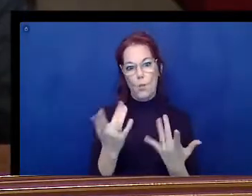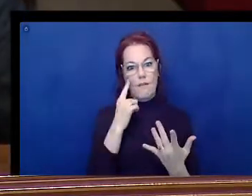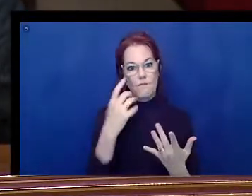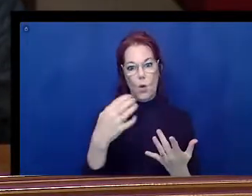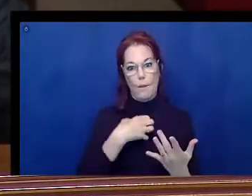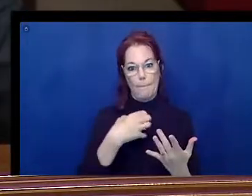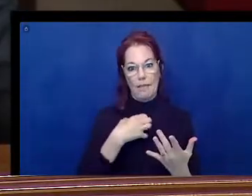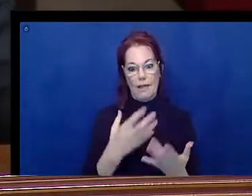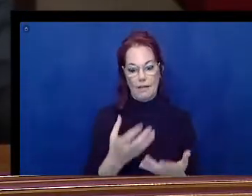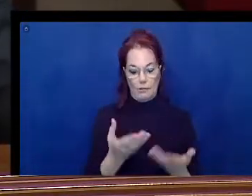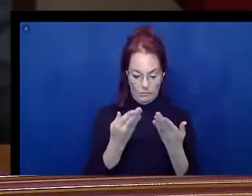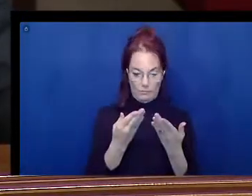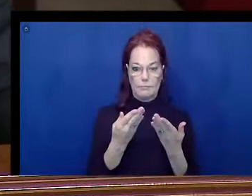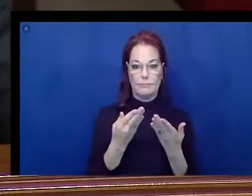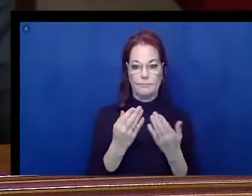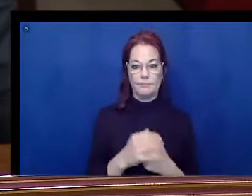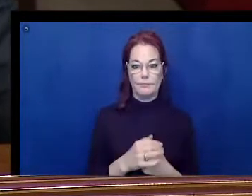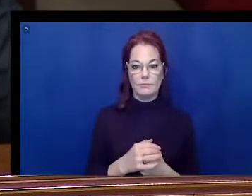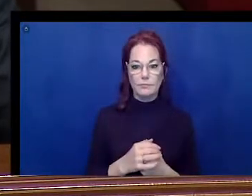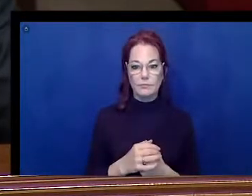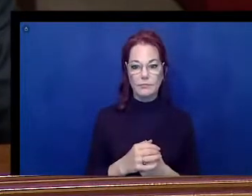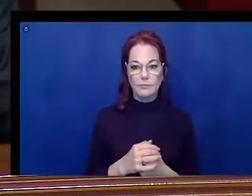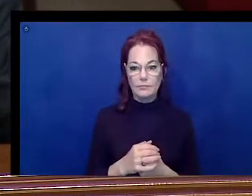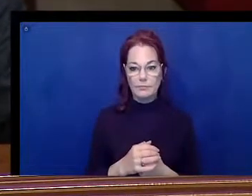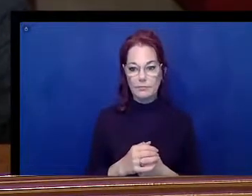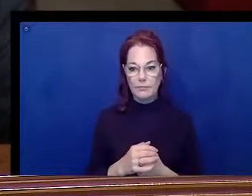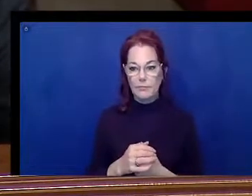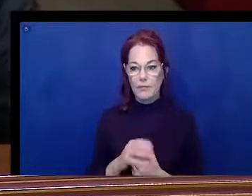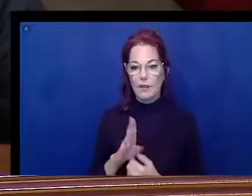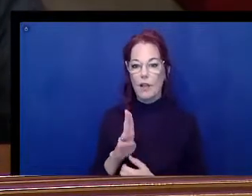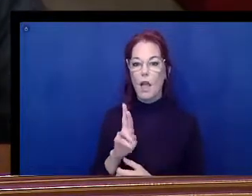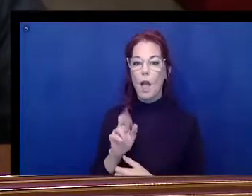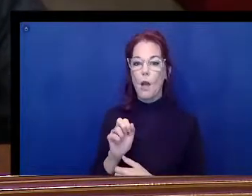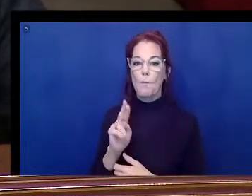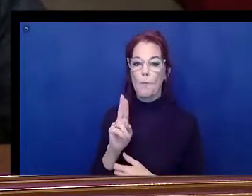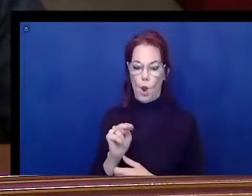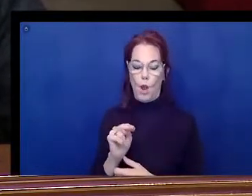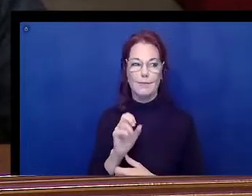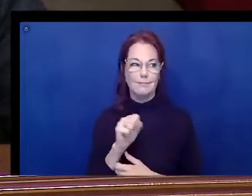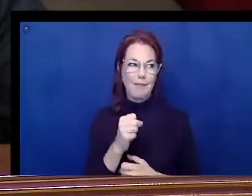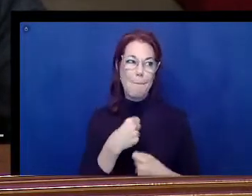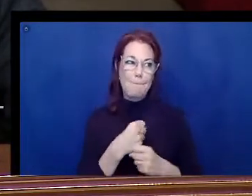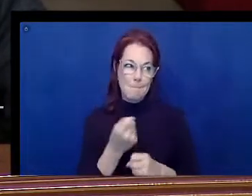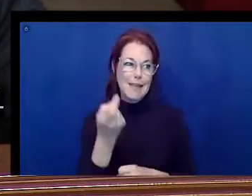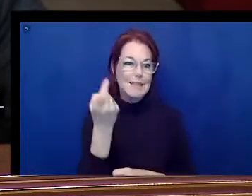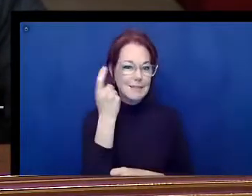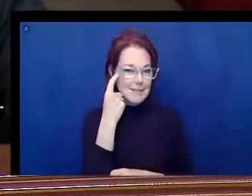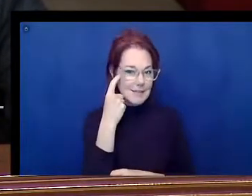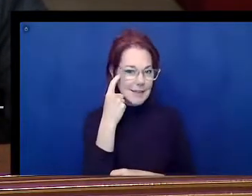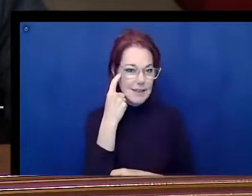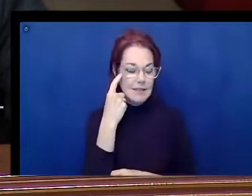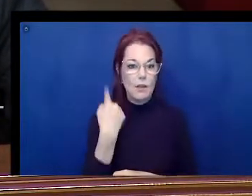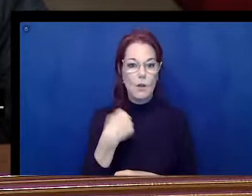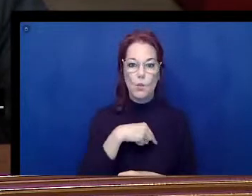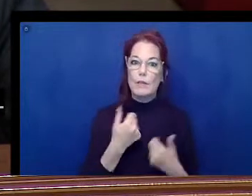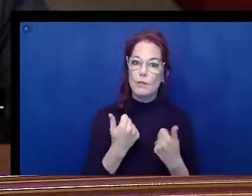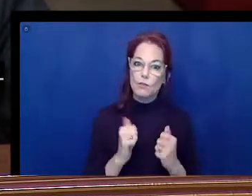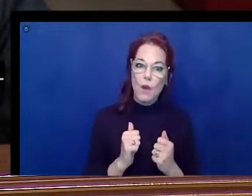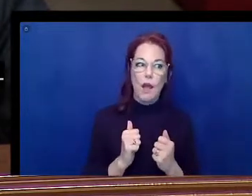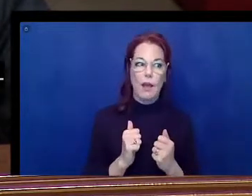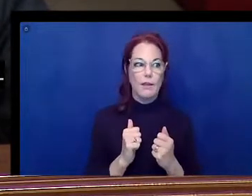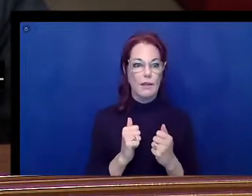money as we spend, and for all the good things we try to do through our various agencies,